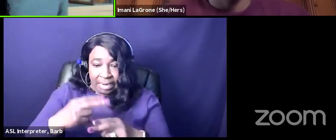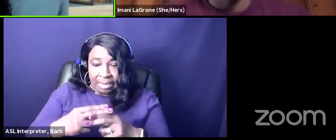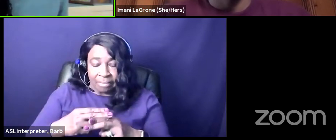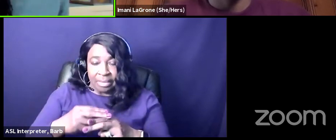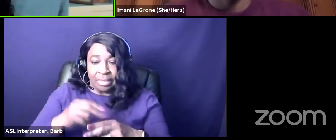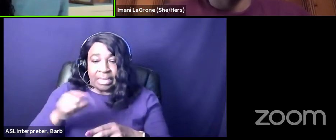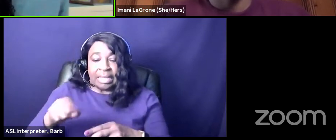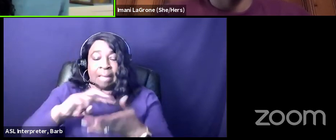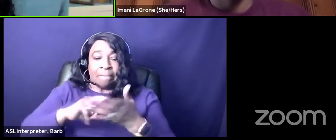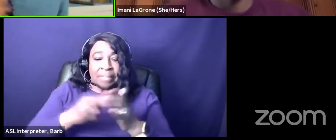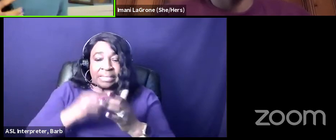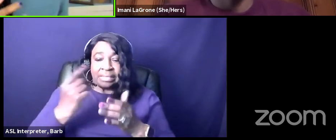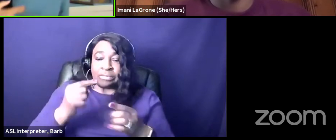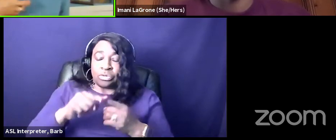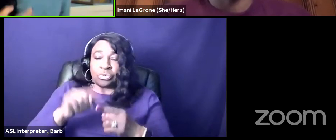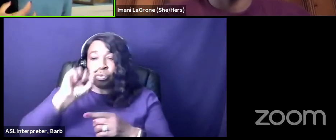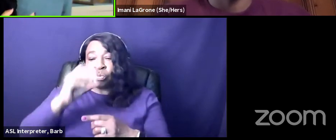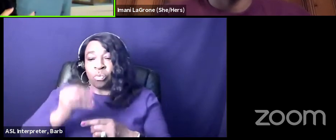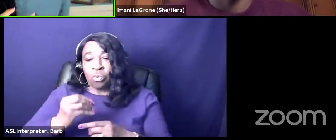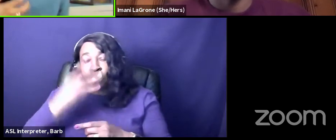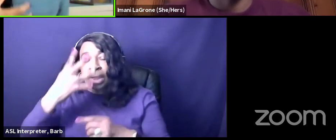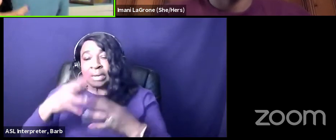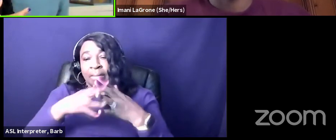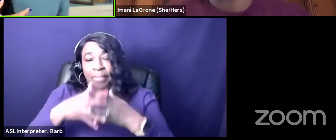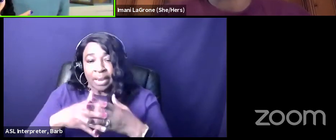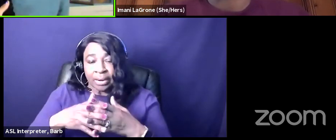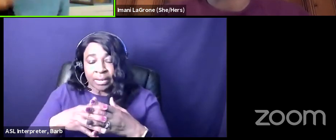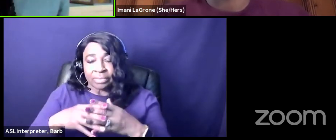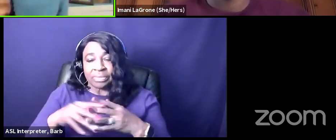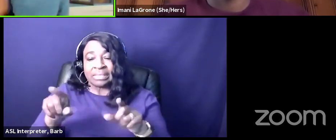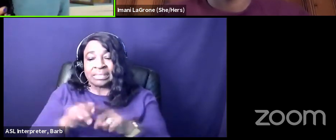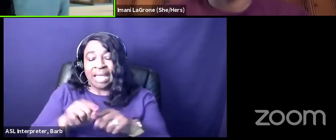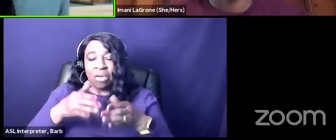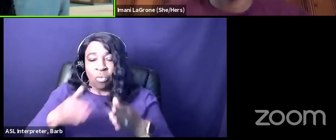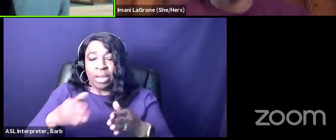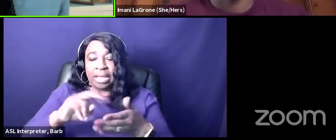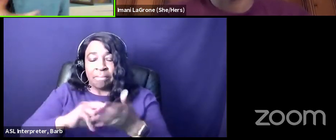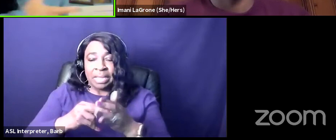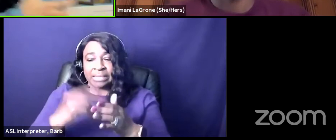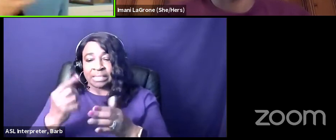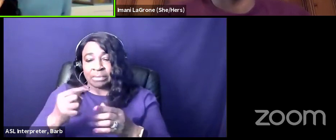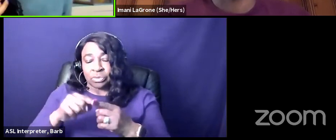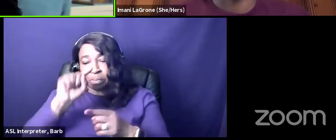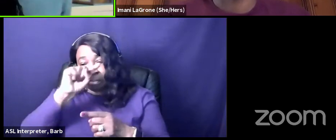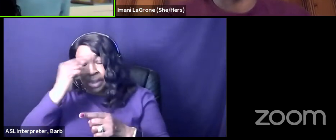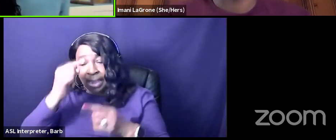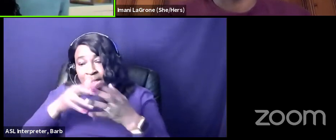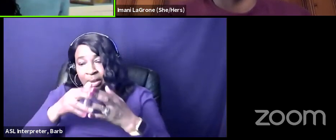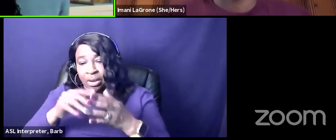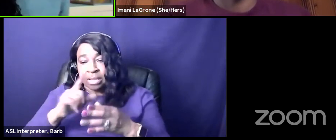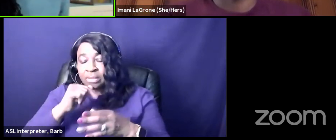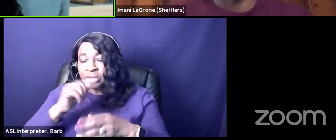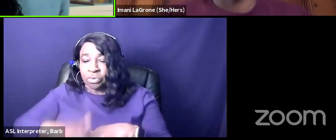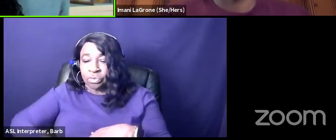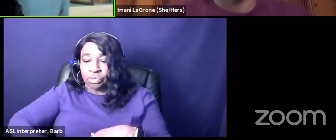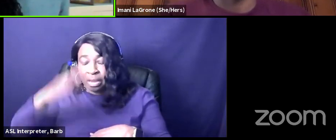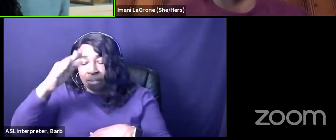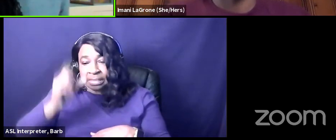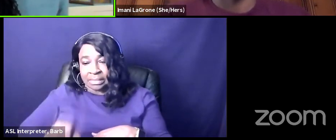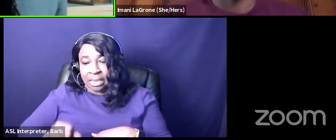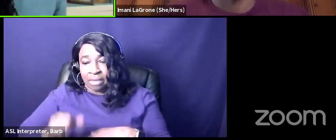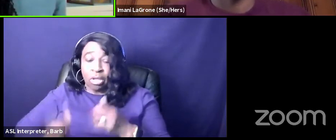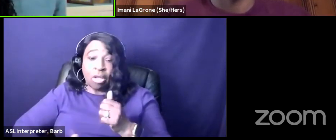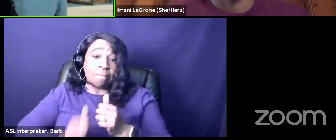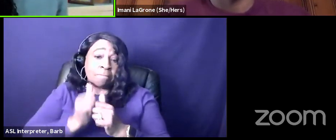to white america the same way it means something to black americans who grew up in the south where the vast majority of black people still